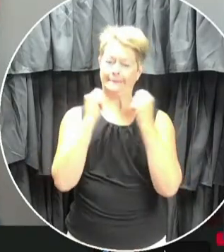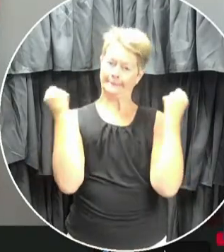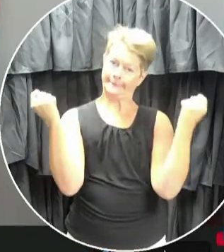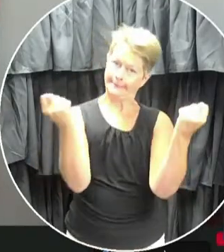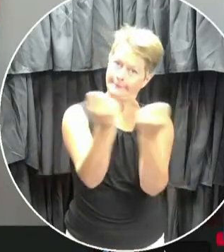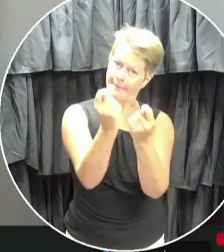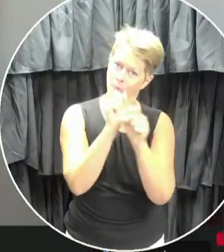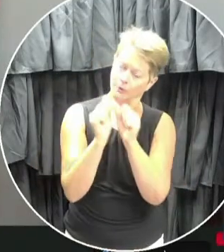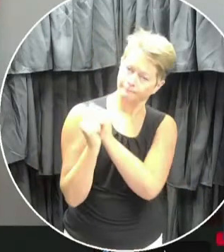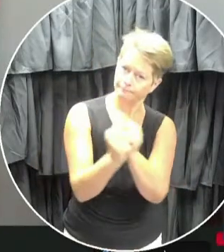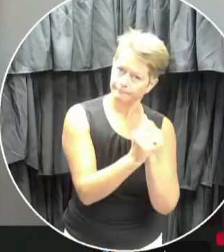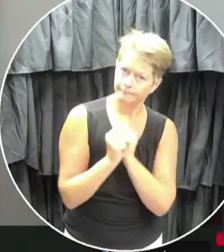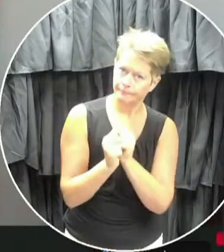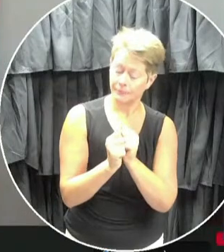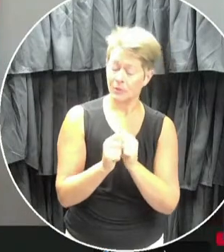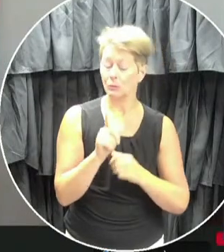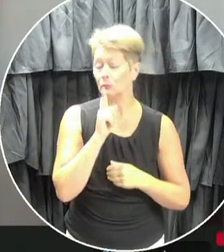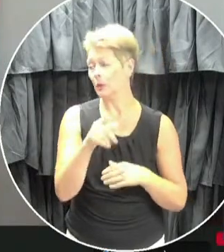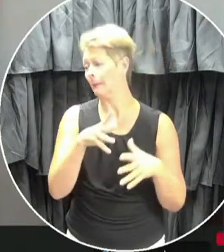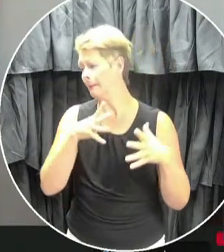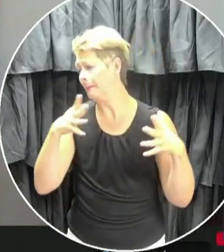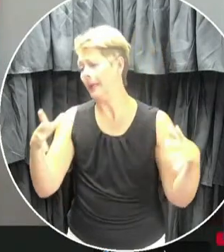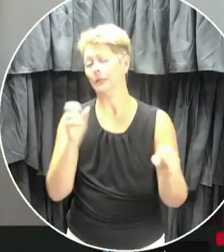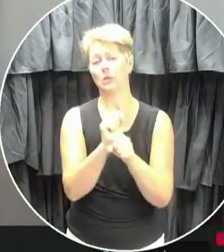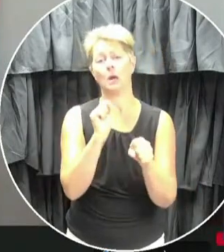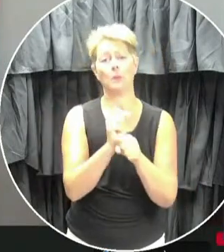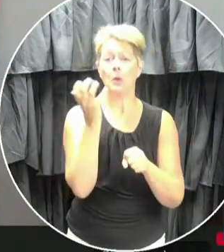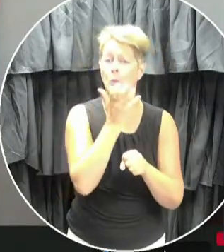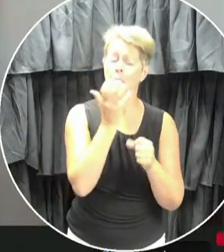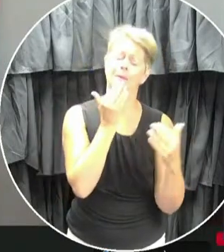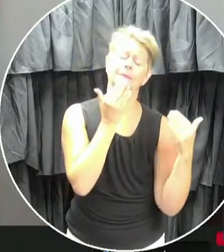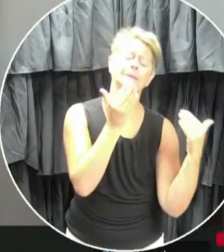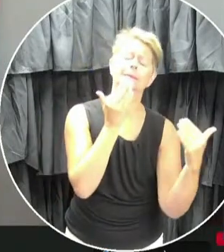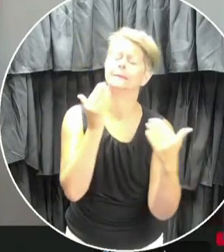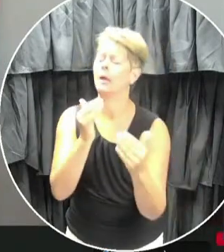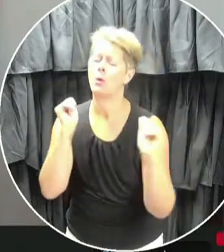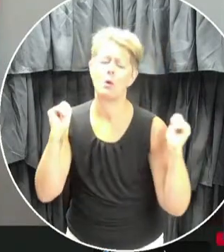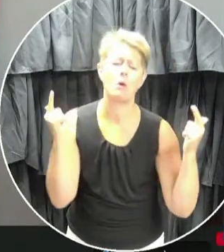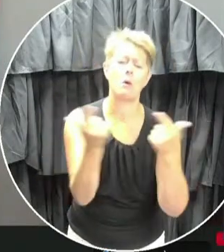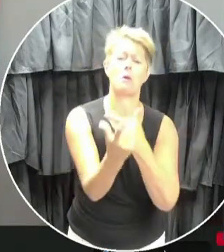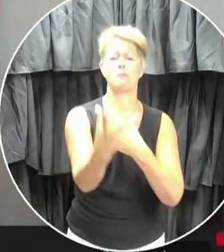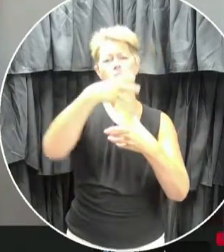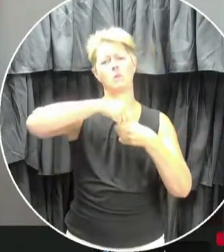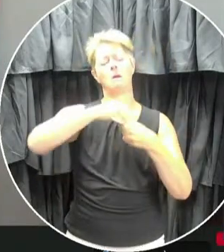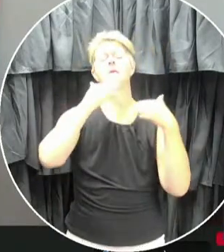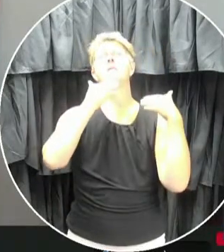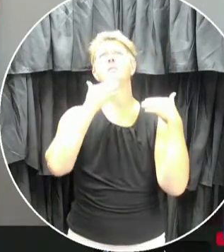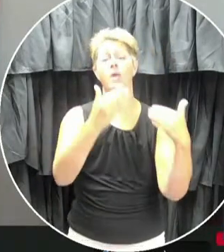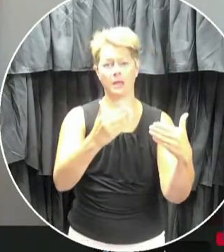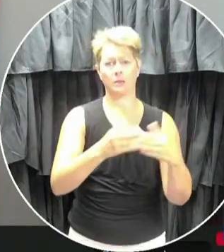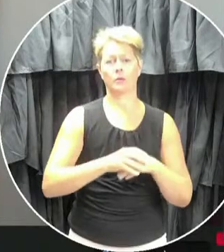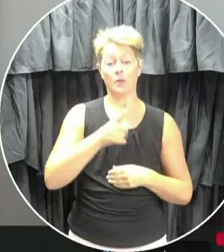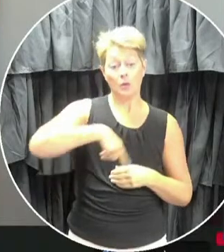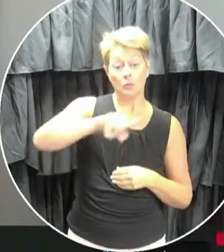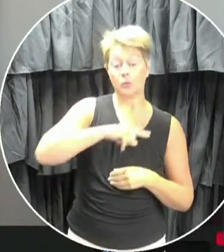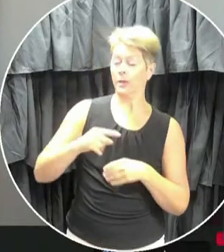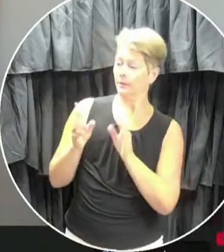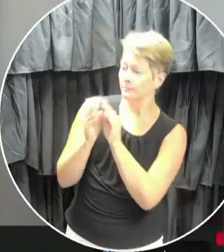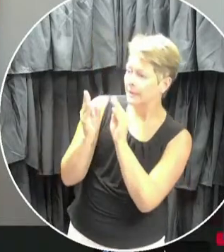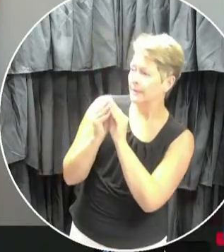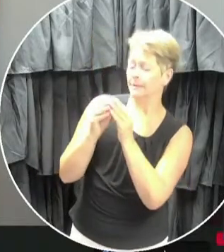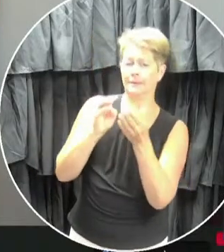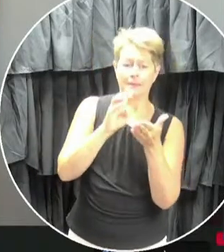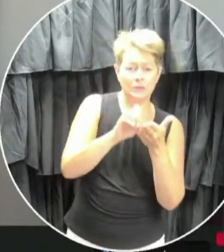task, and I thank everybody that's been involved in it, and the work continues. We have been meeting and consulting with the education and health